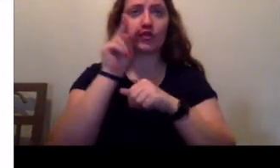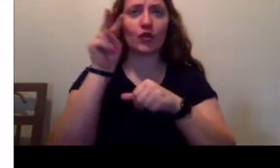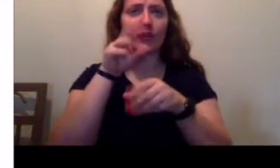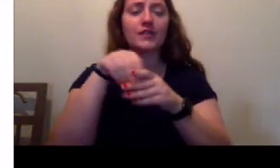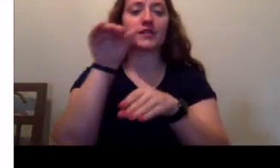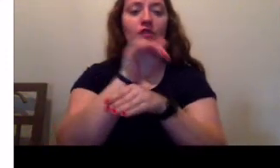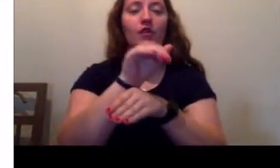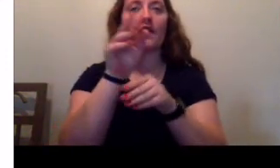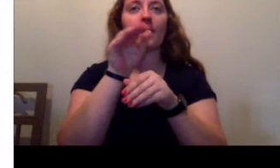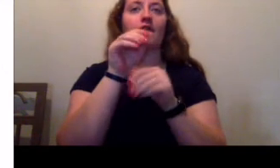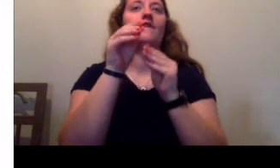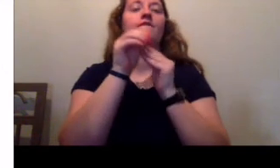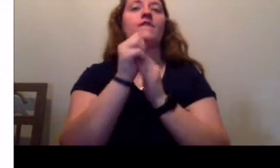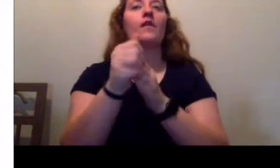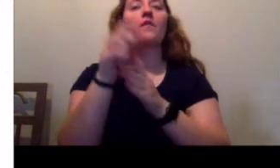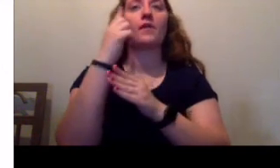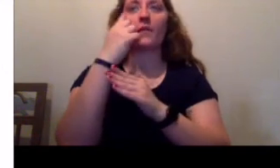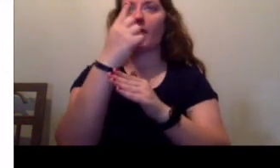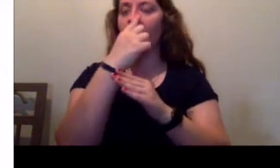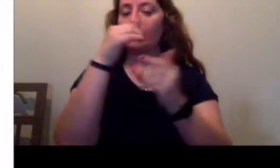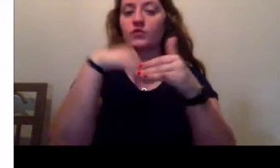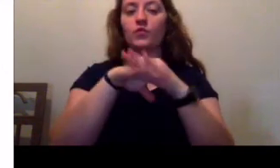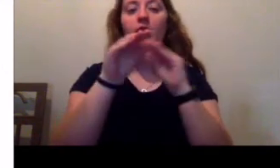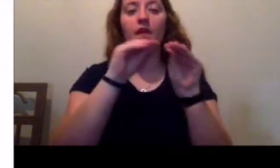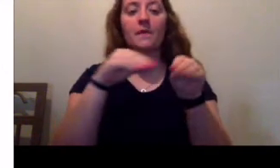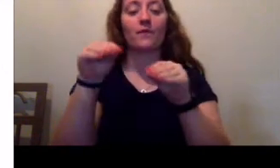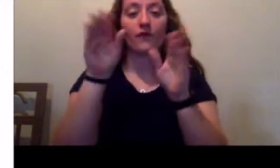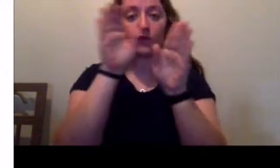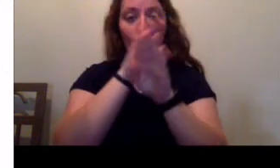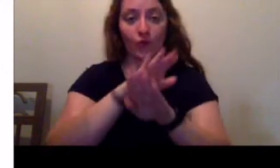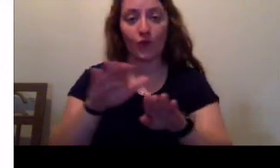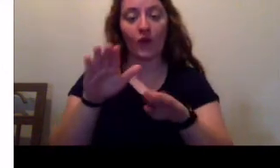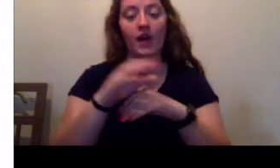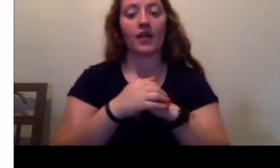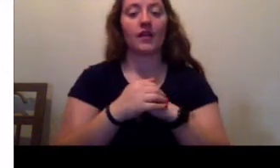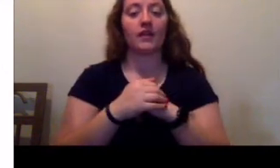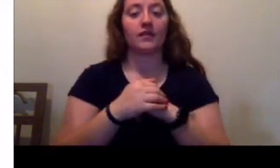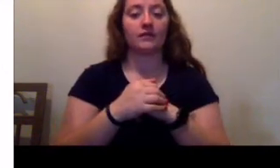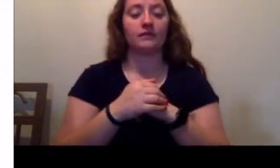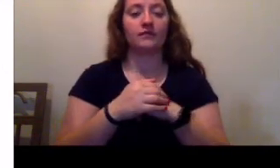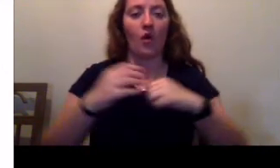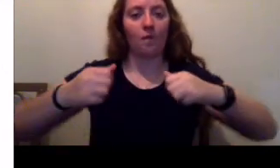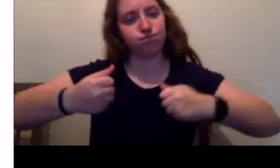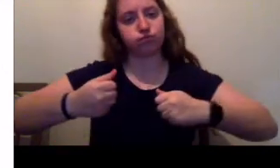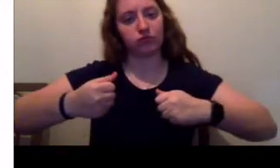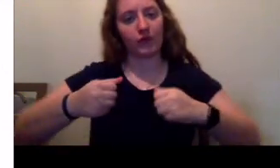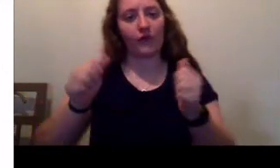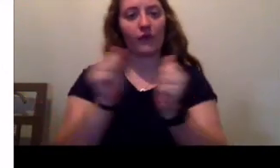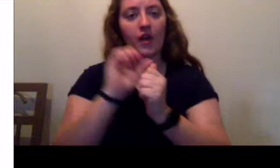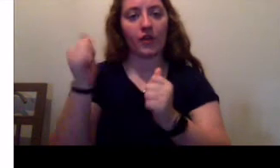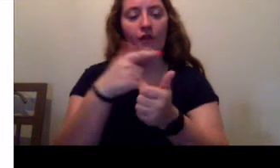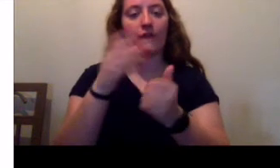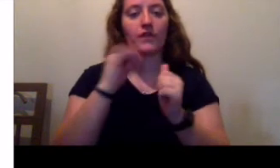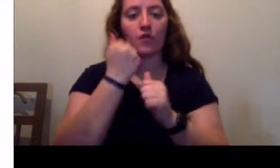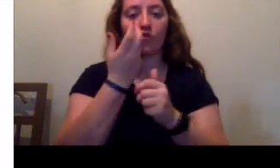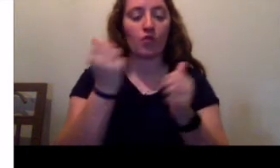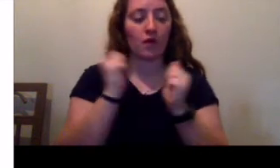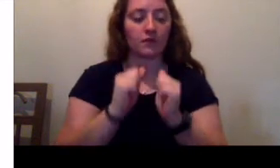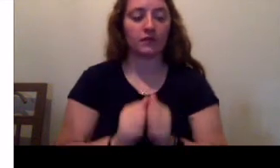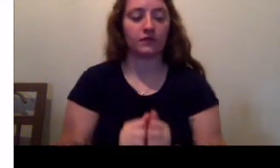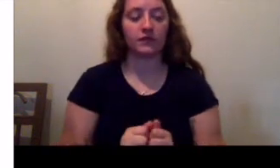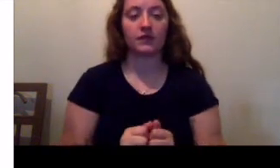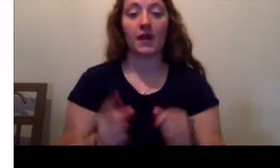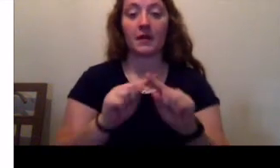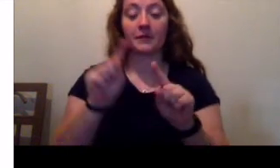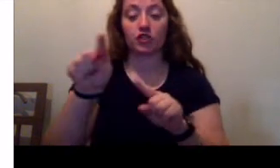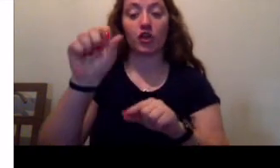them with her eyes as they moved silently off, bulky in their garments, blankets, and their arms. But she wore